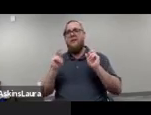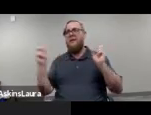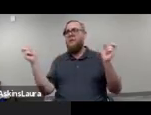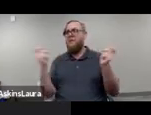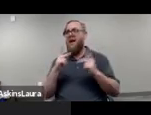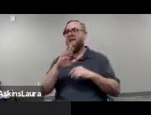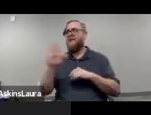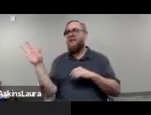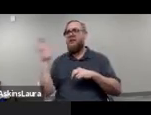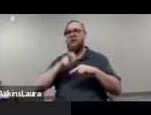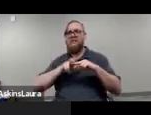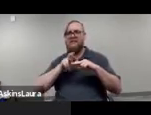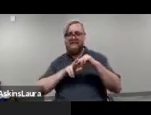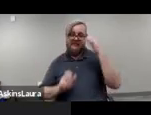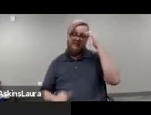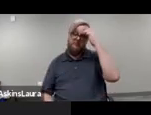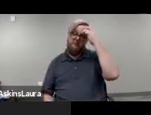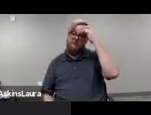back to their seats.